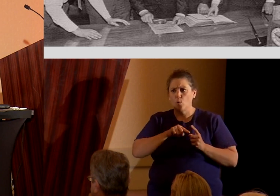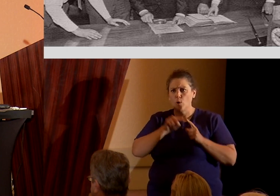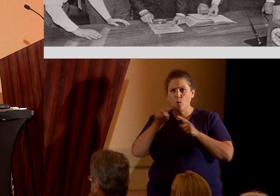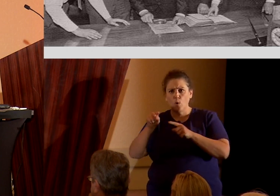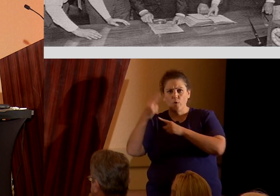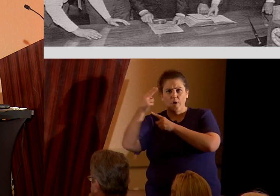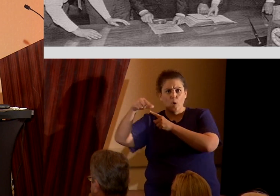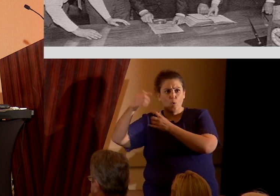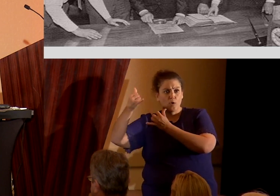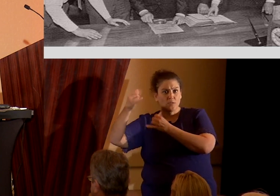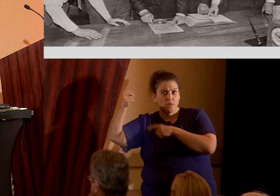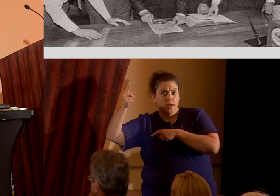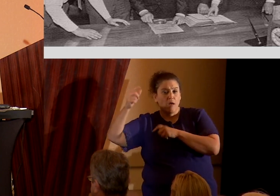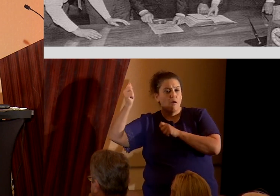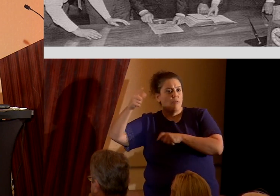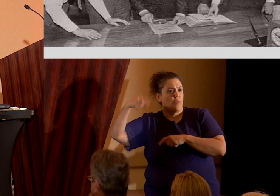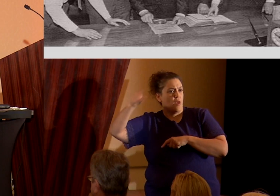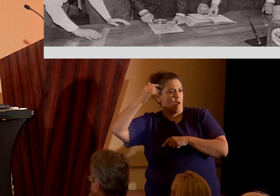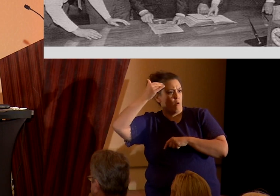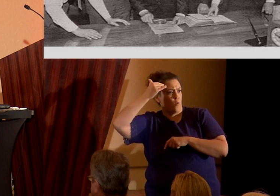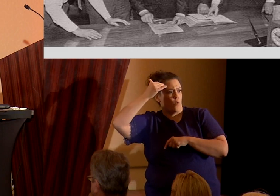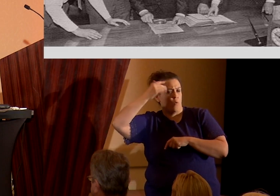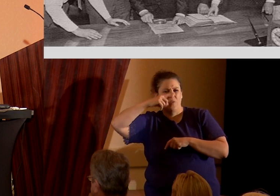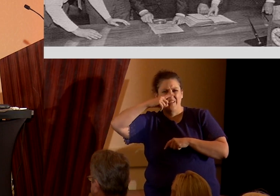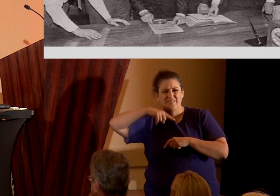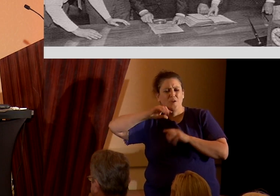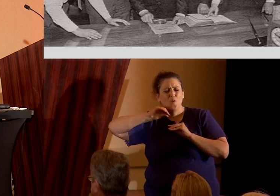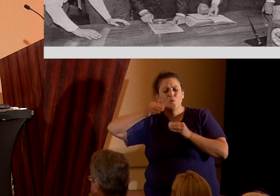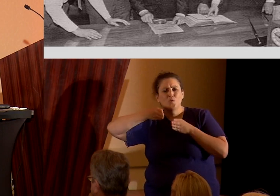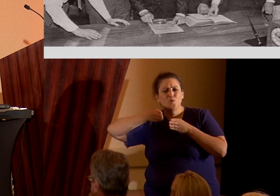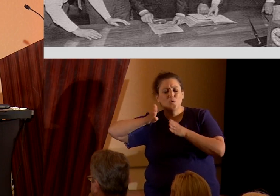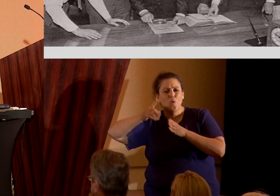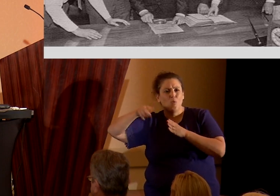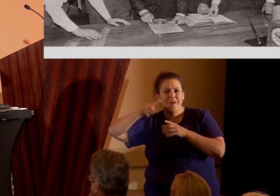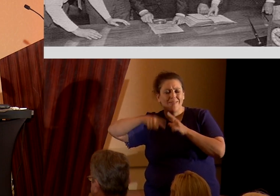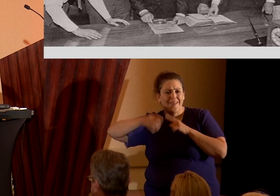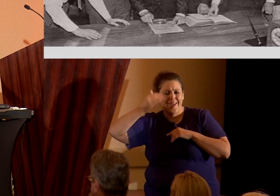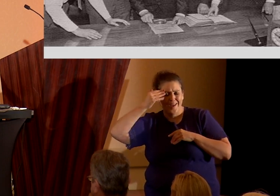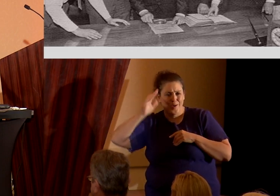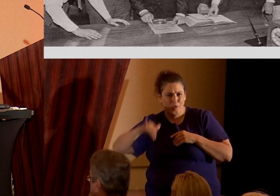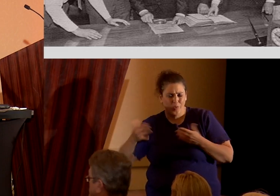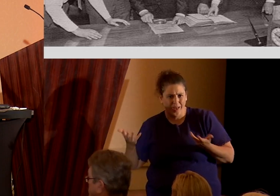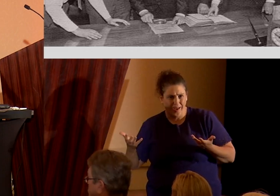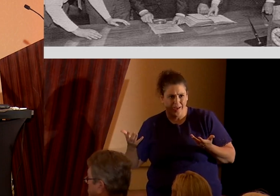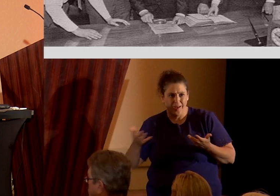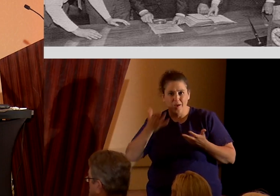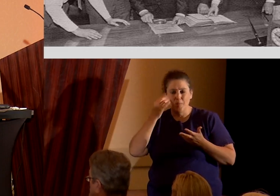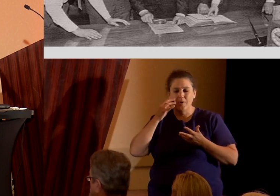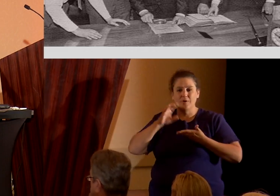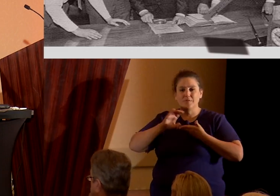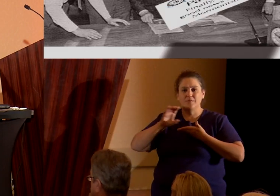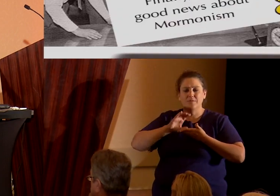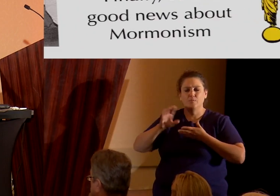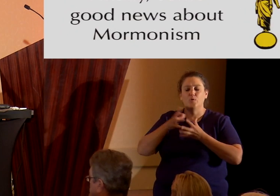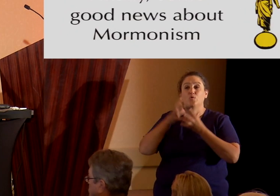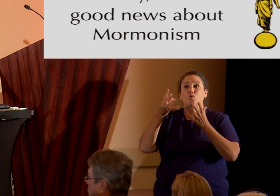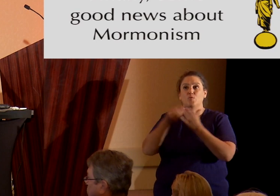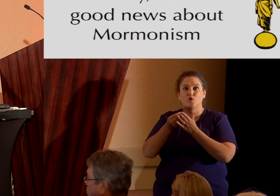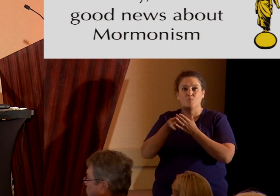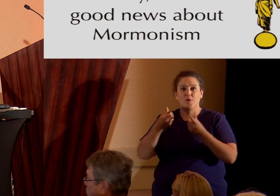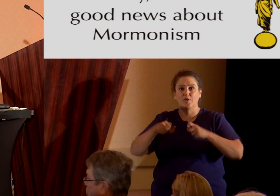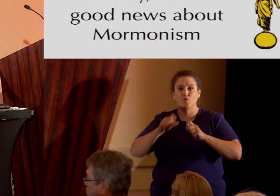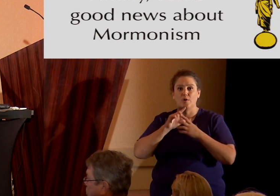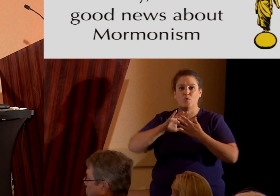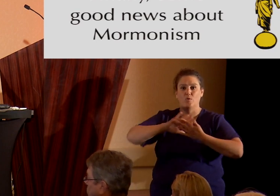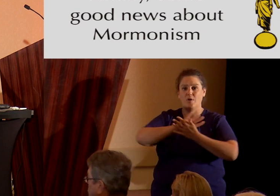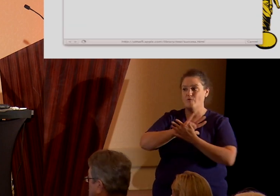headquarters, they all know that it's fake. There's no way they can't know that because they spent way too much money trying to